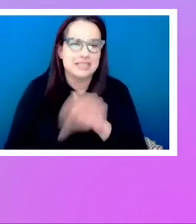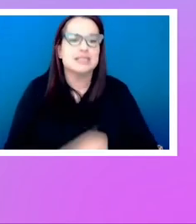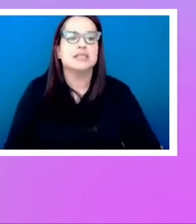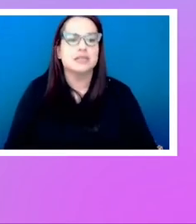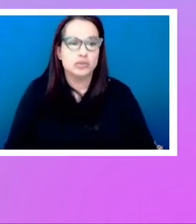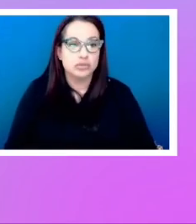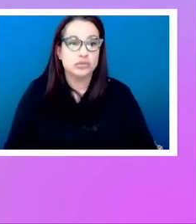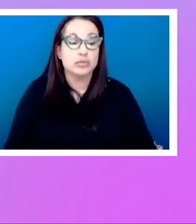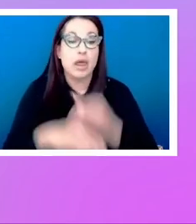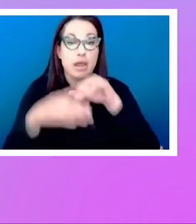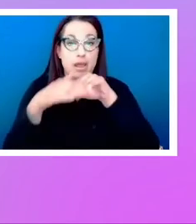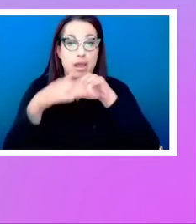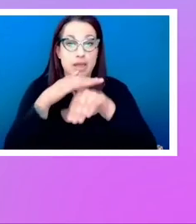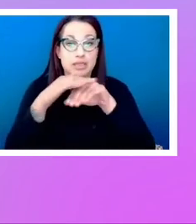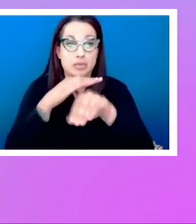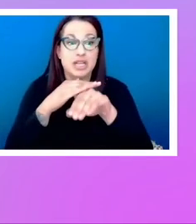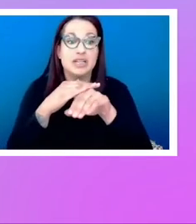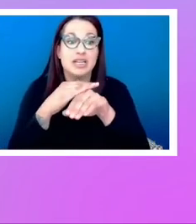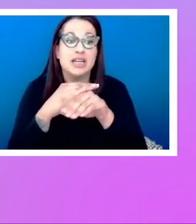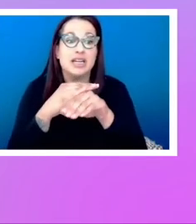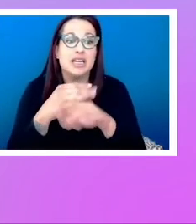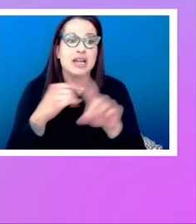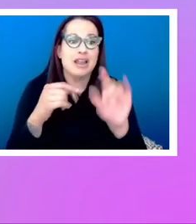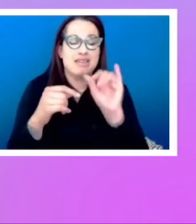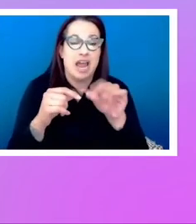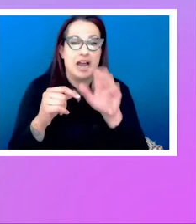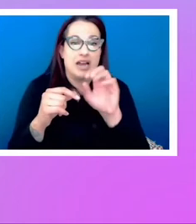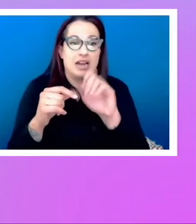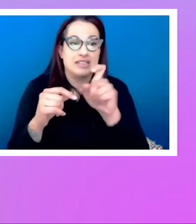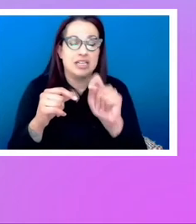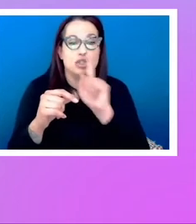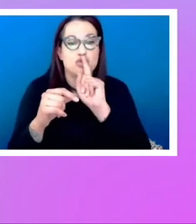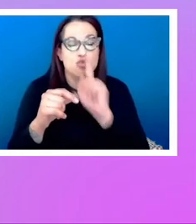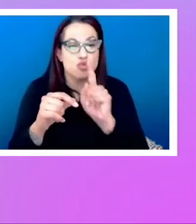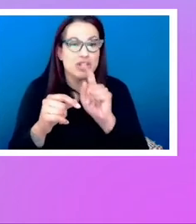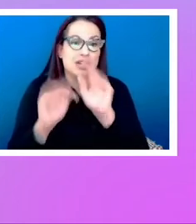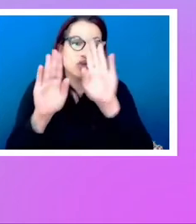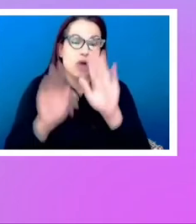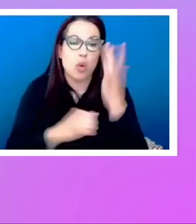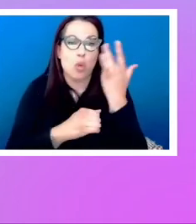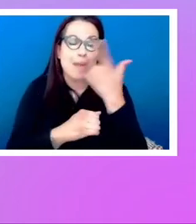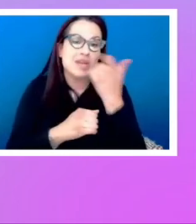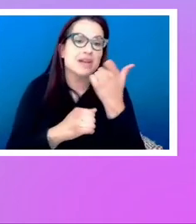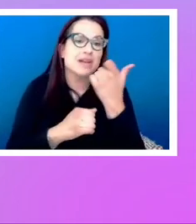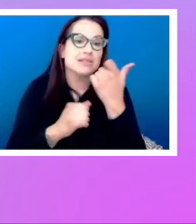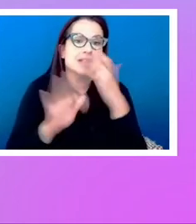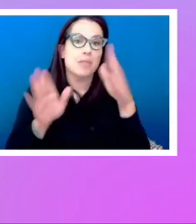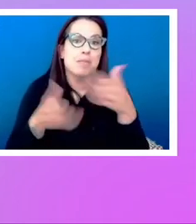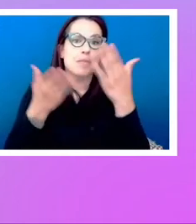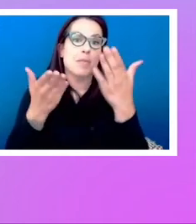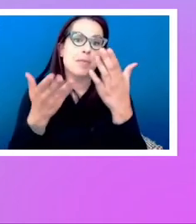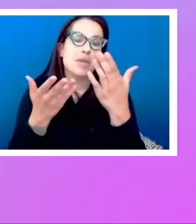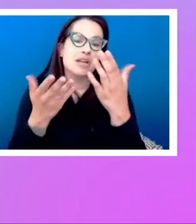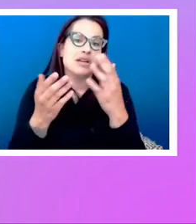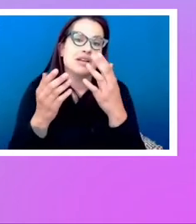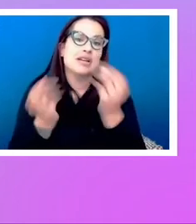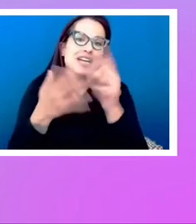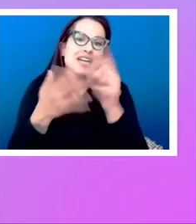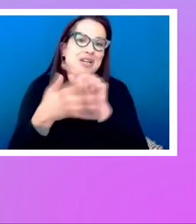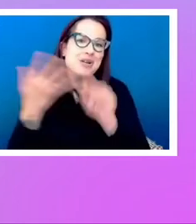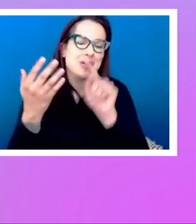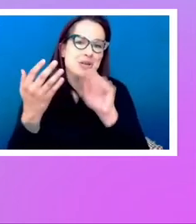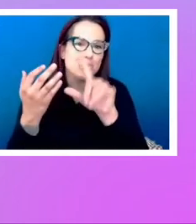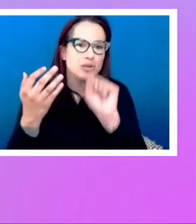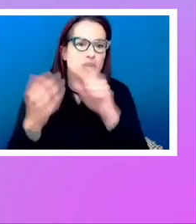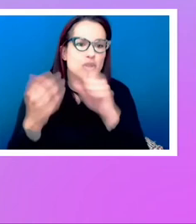This Accessibility Insights extension is really great because it gives you, there's lots of tools in this, but one of them is a tab stop